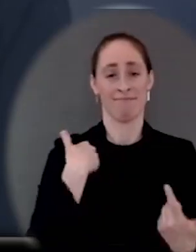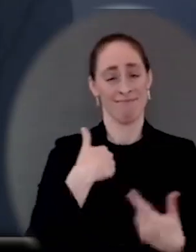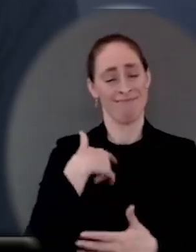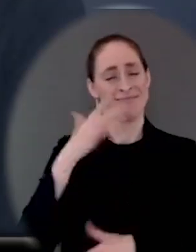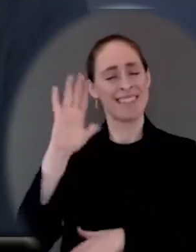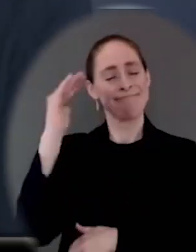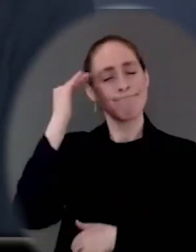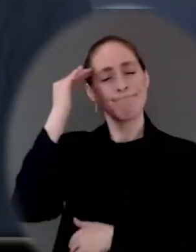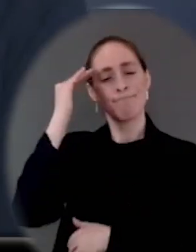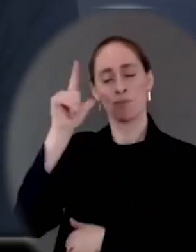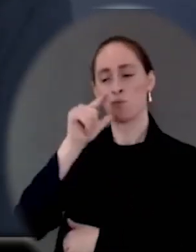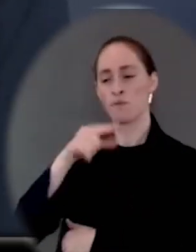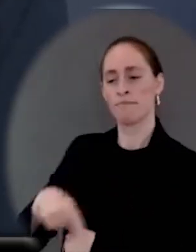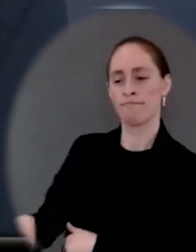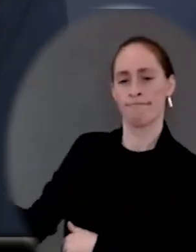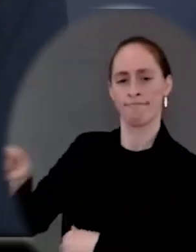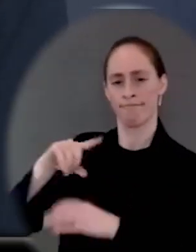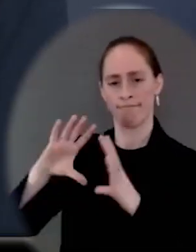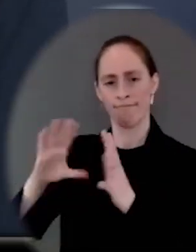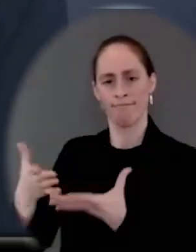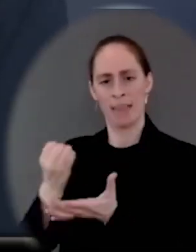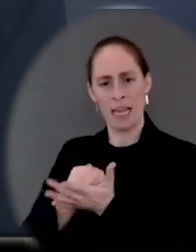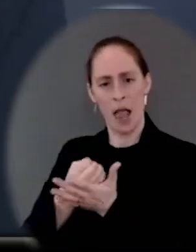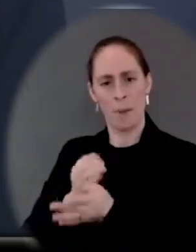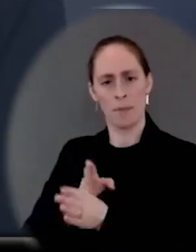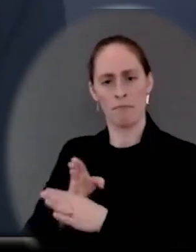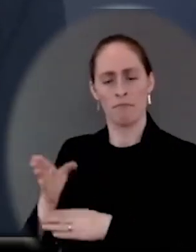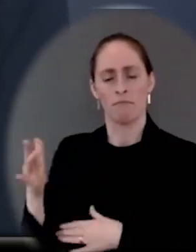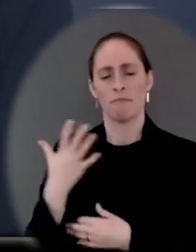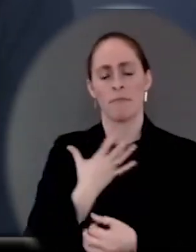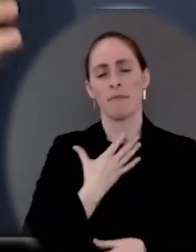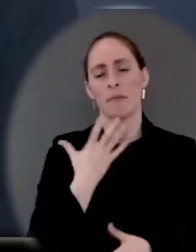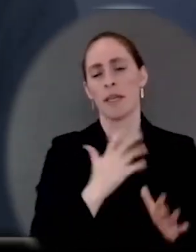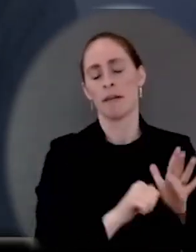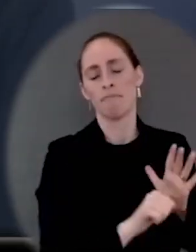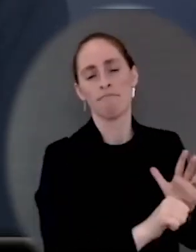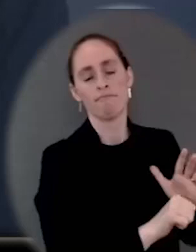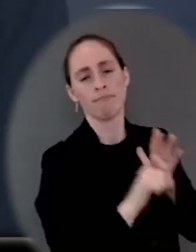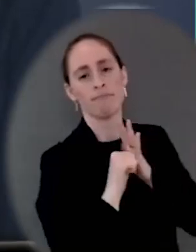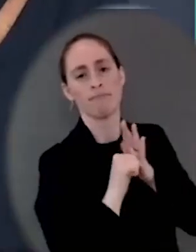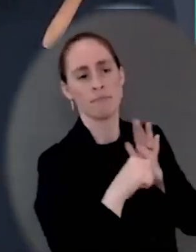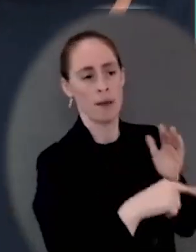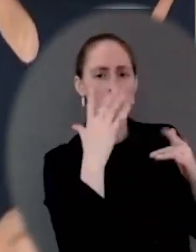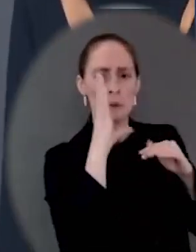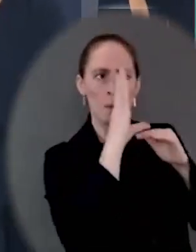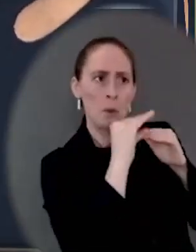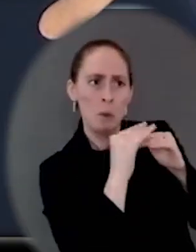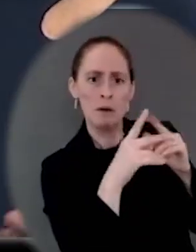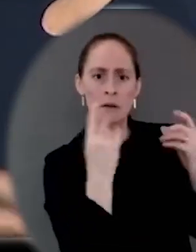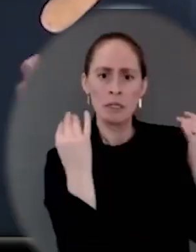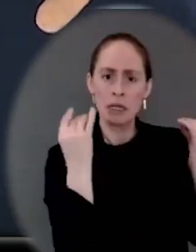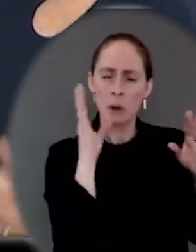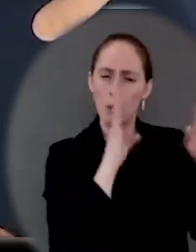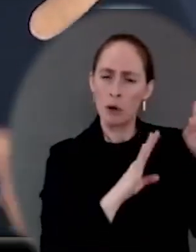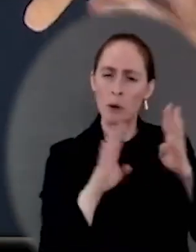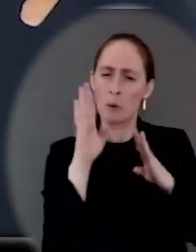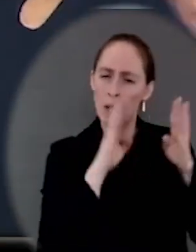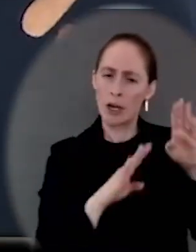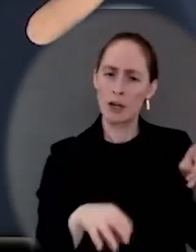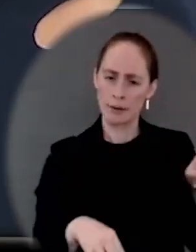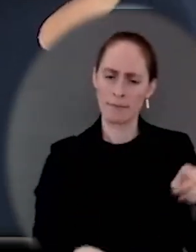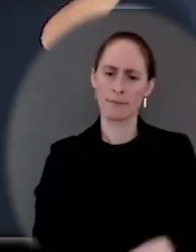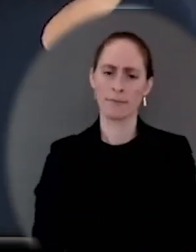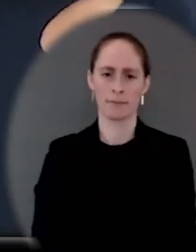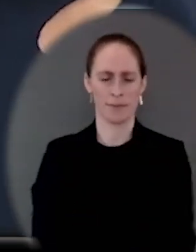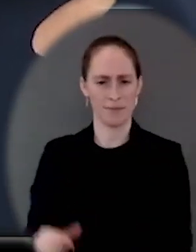across the board – many, many across the board – have conveyed that this will help address what we see as rising costs. Politically, arguing we're going